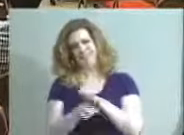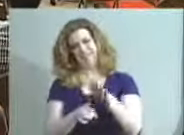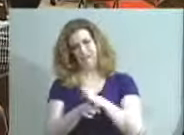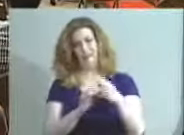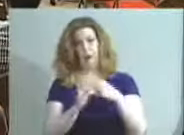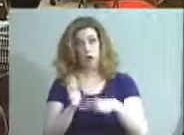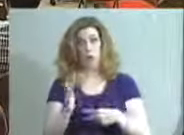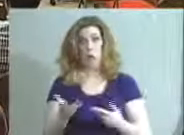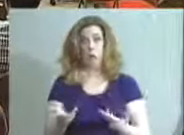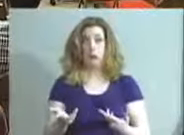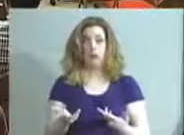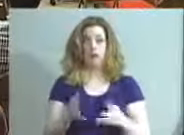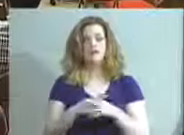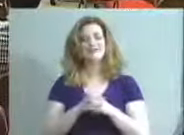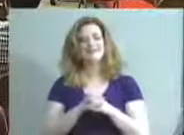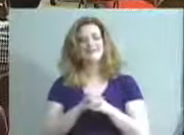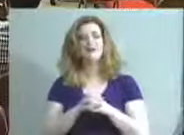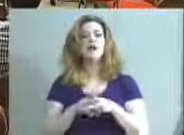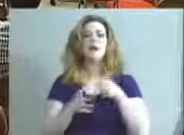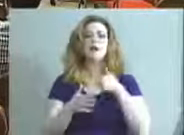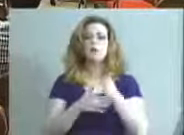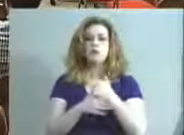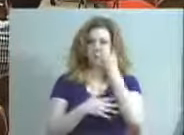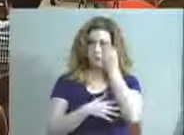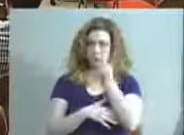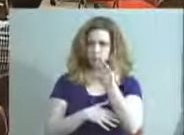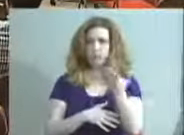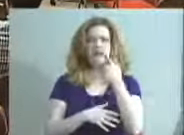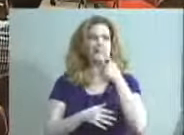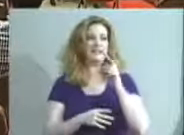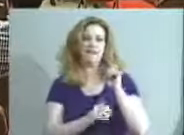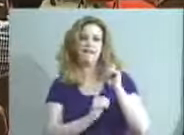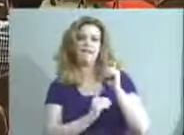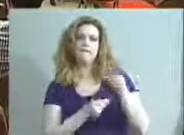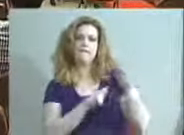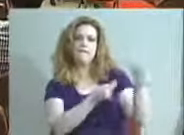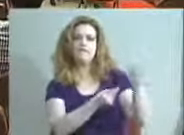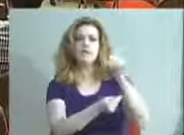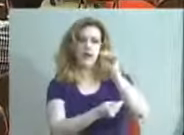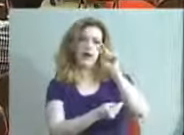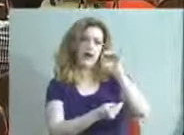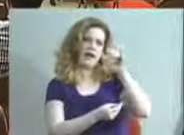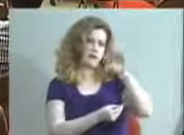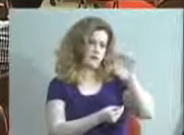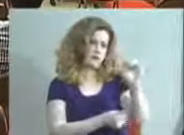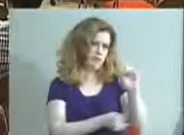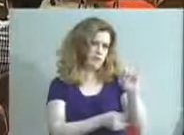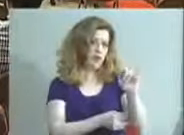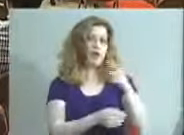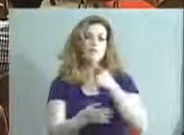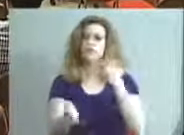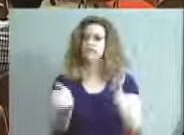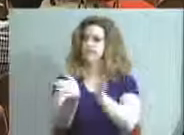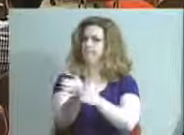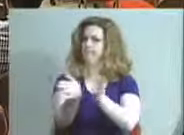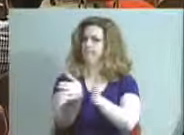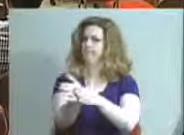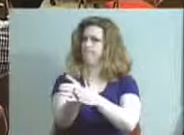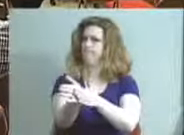I do want to share, and I'll give this to Angie as well. I want to give hats off to